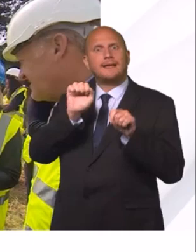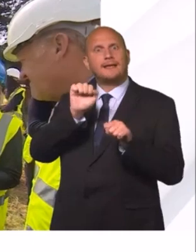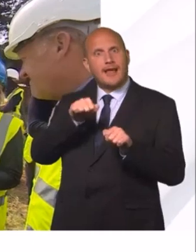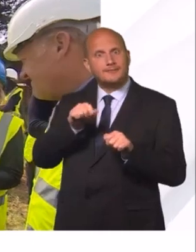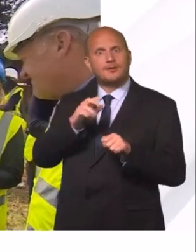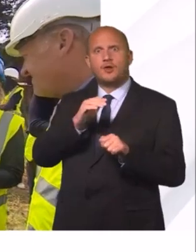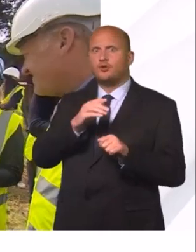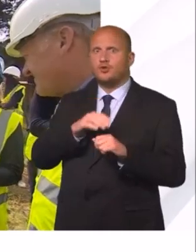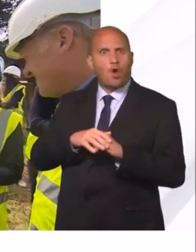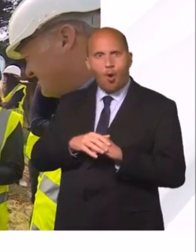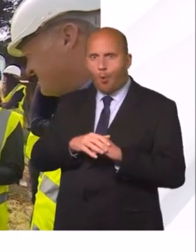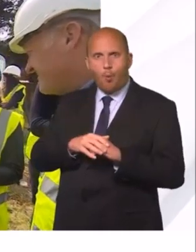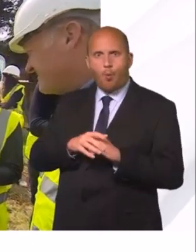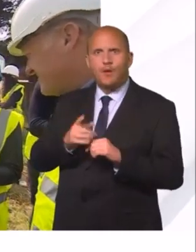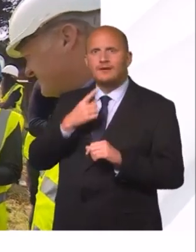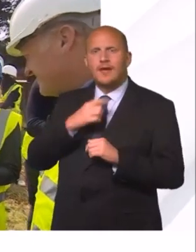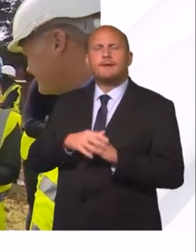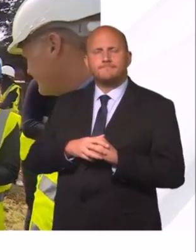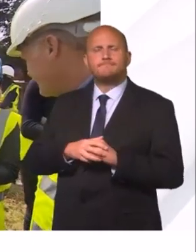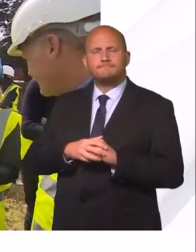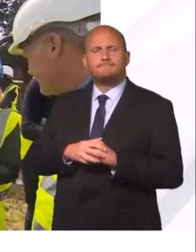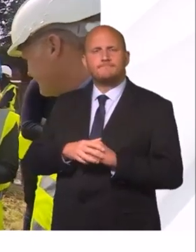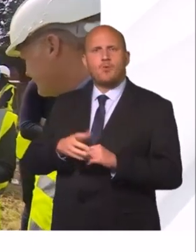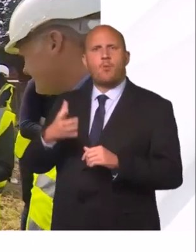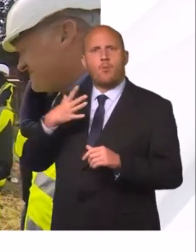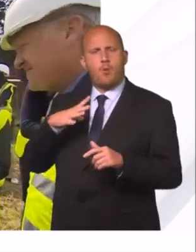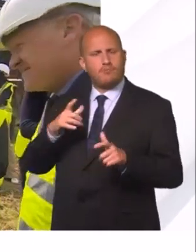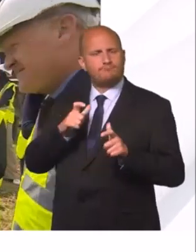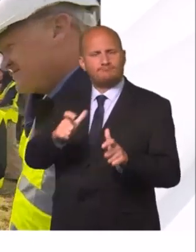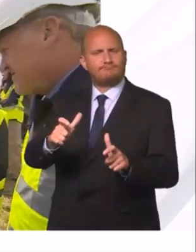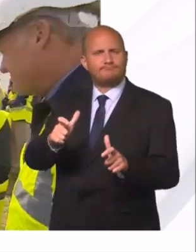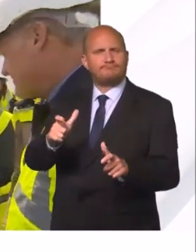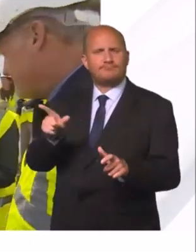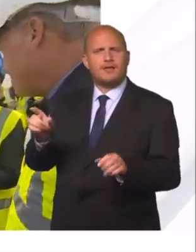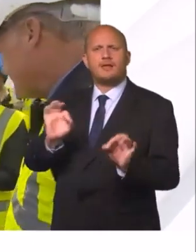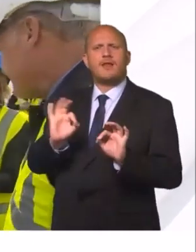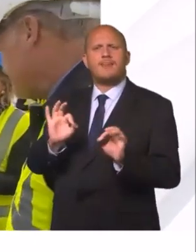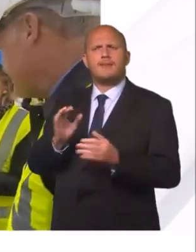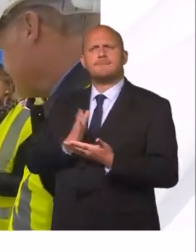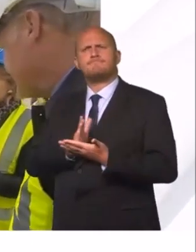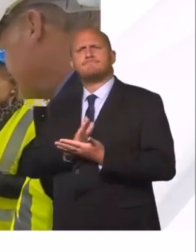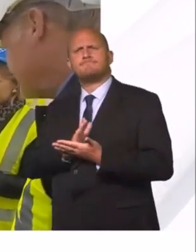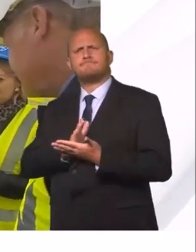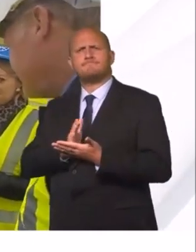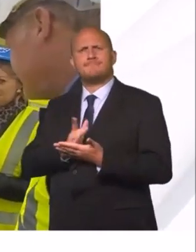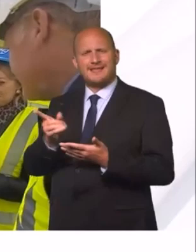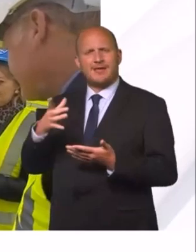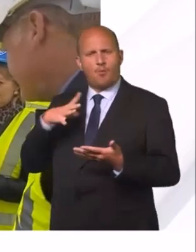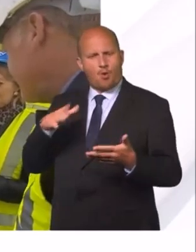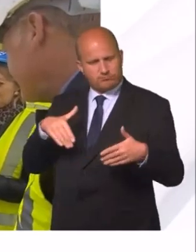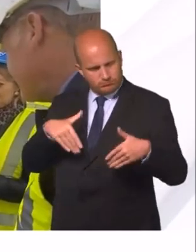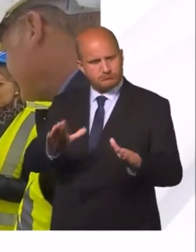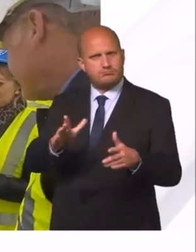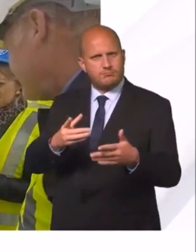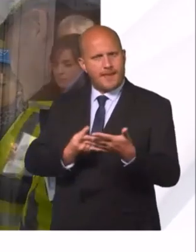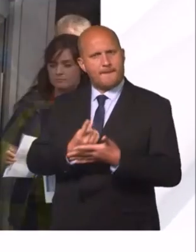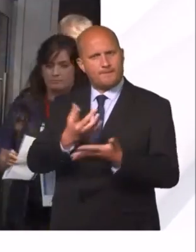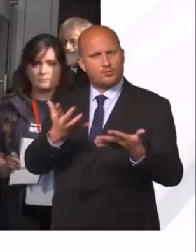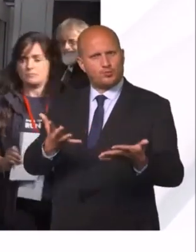eyes went all right. Yeah. he definitely went No hesitation, wasn't it? No hesitation whatsoever. He wants it to go ahead today.